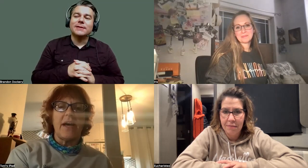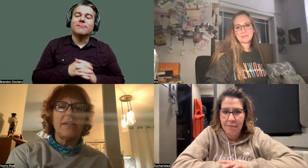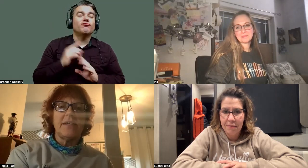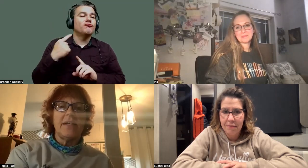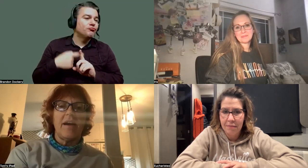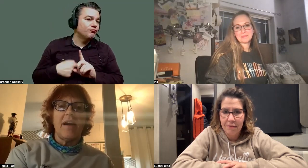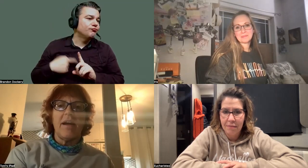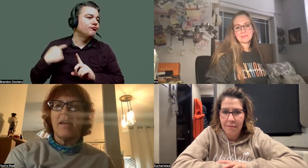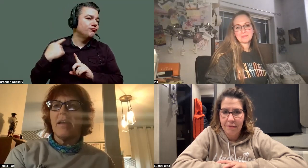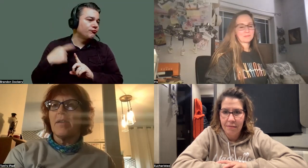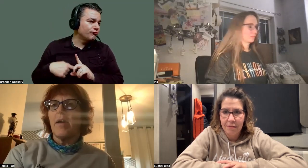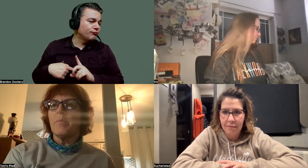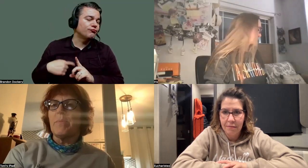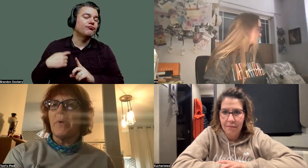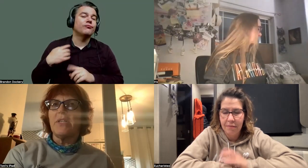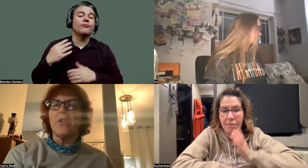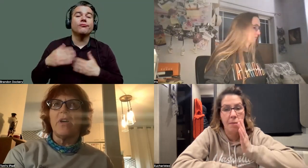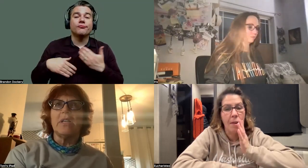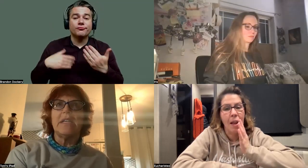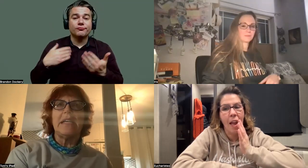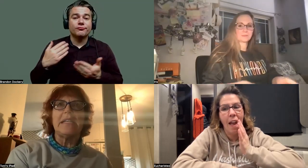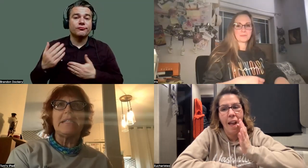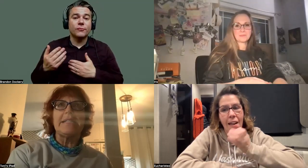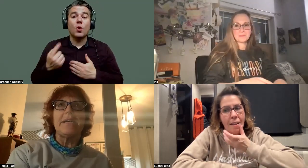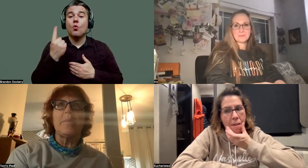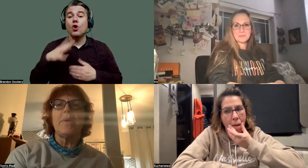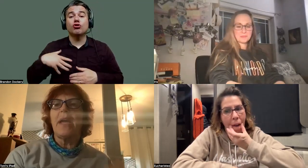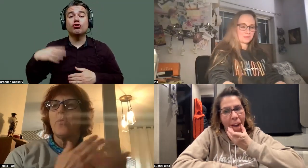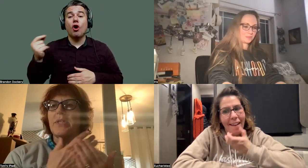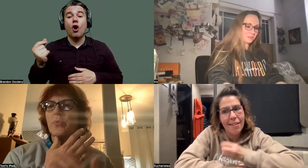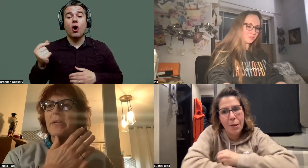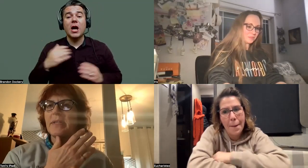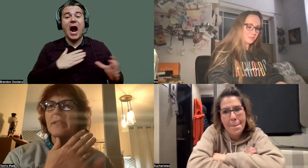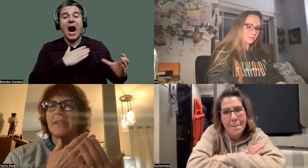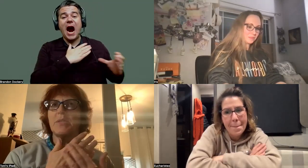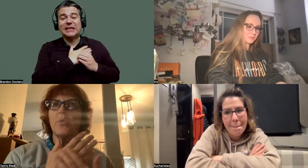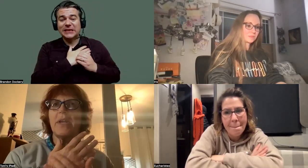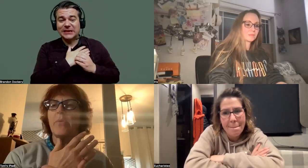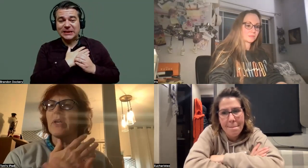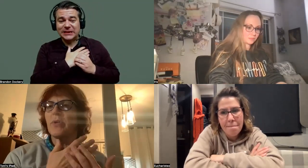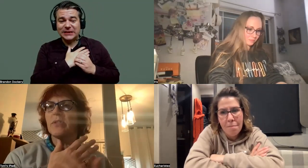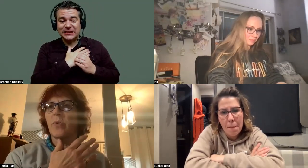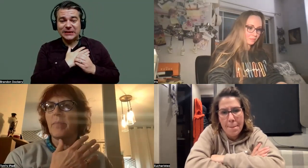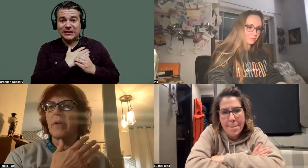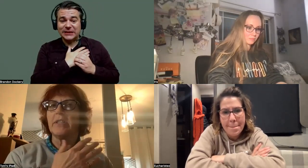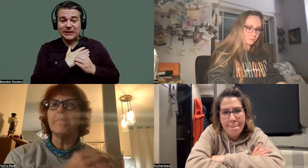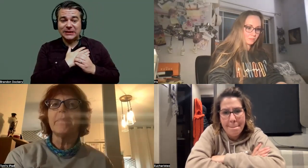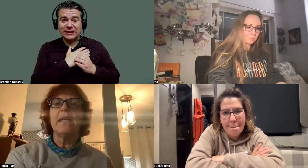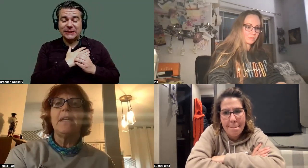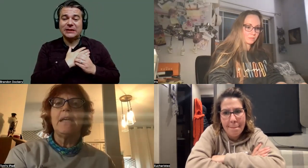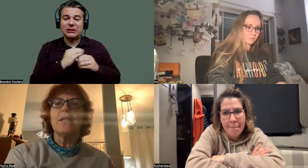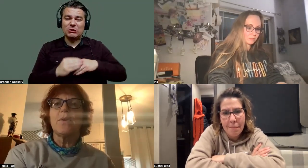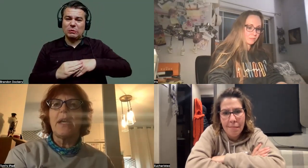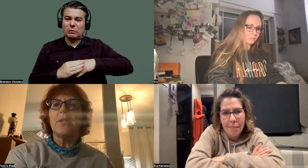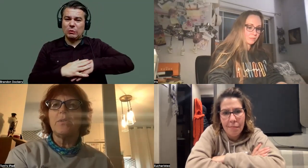after that, I got bit by a dog, and I had red streaks. The next morning had red streaks going up my arm,